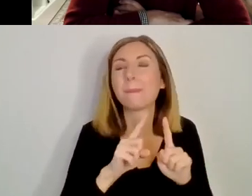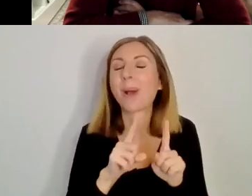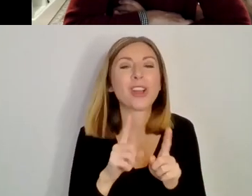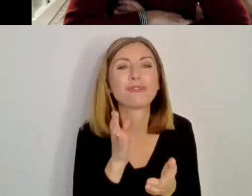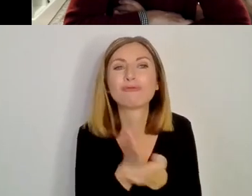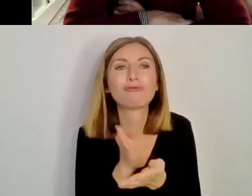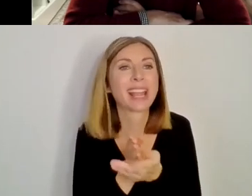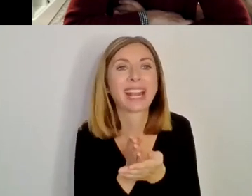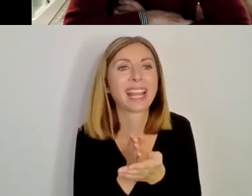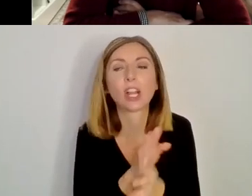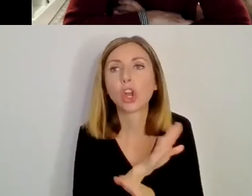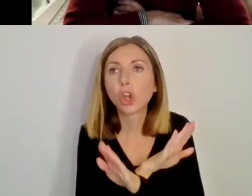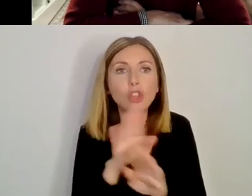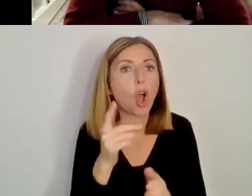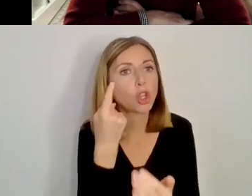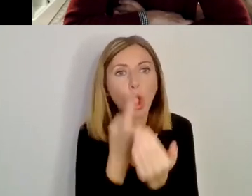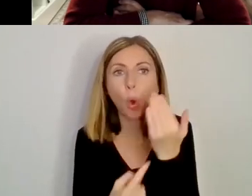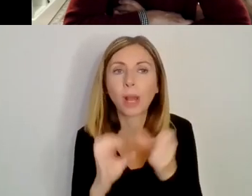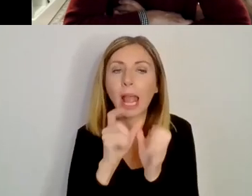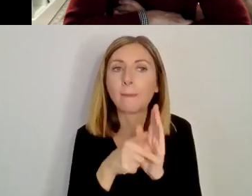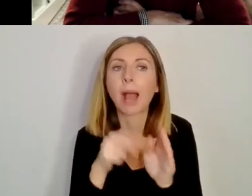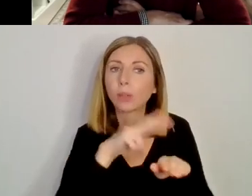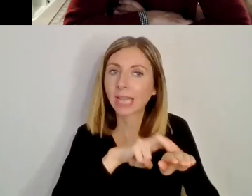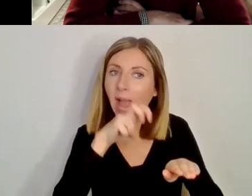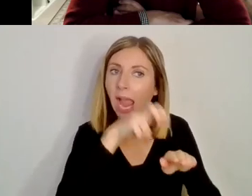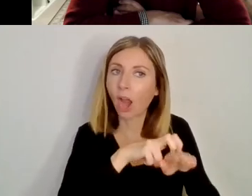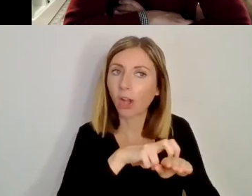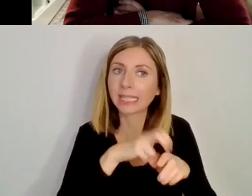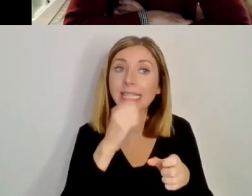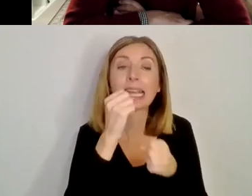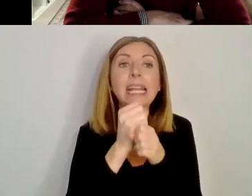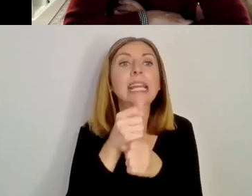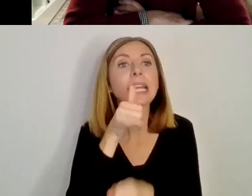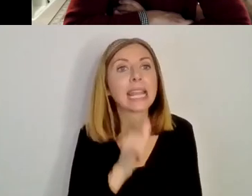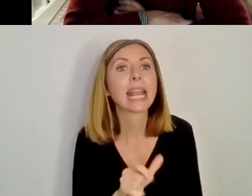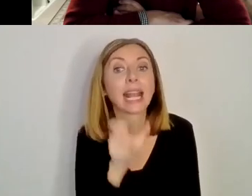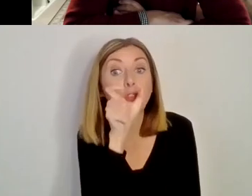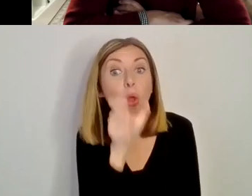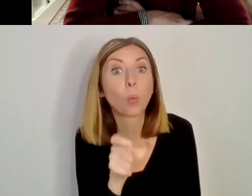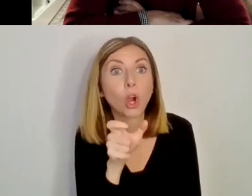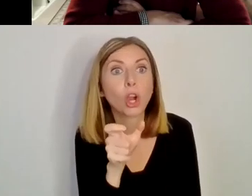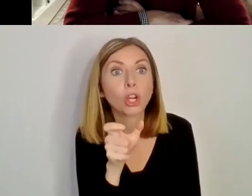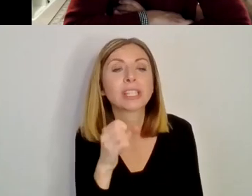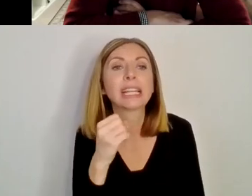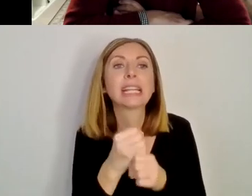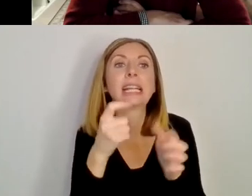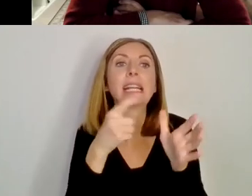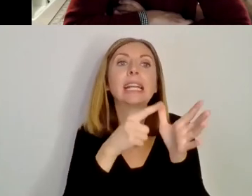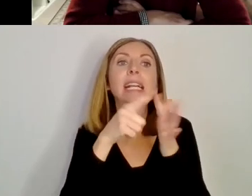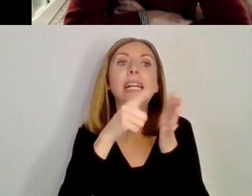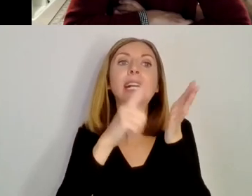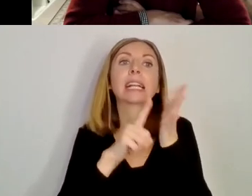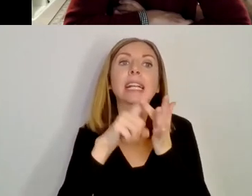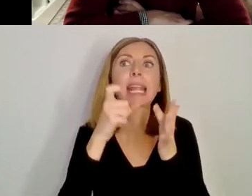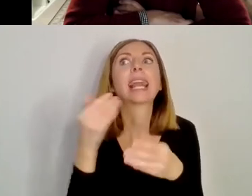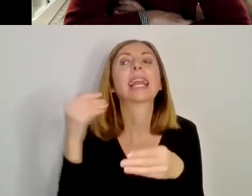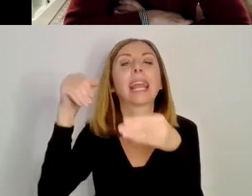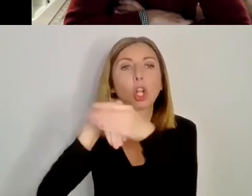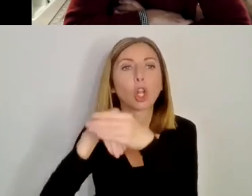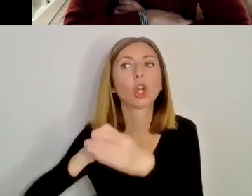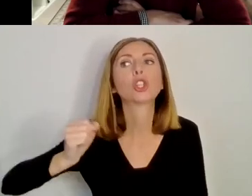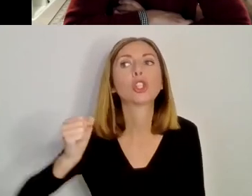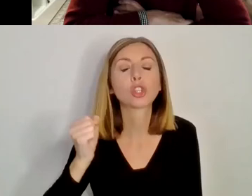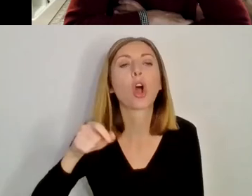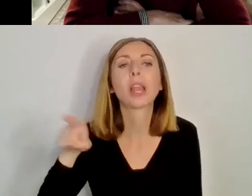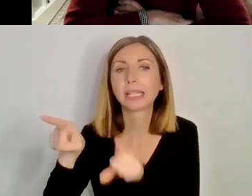it's not just about Ireland. It's also about Scotland as well, and sort of drawing in on that connection and that there